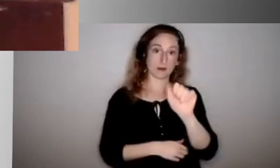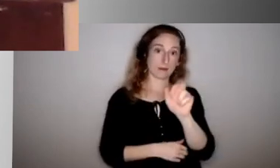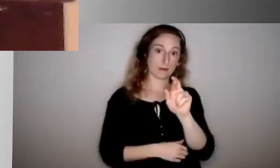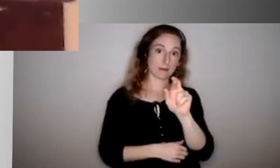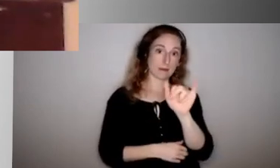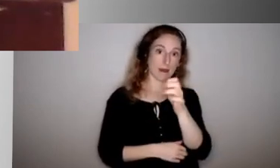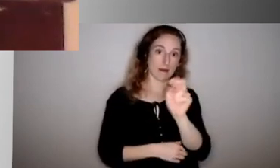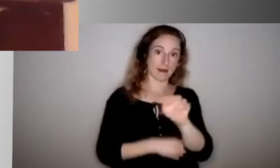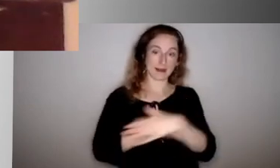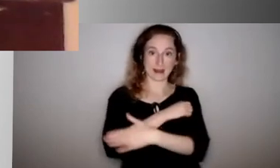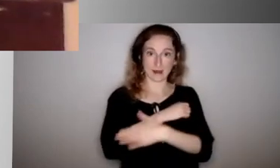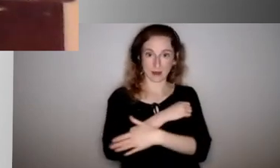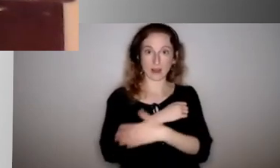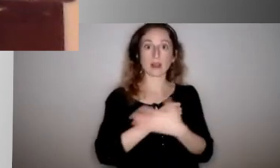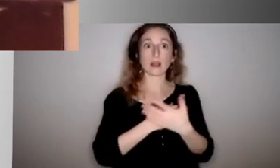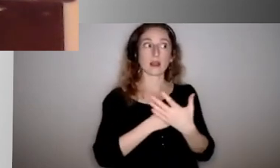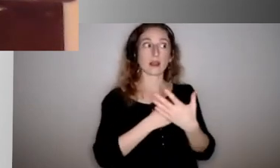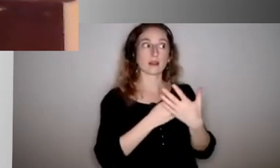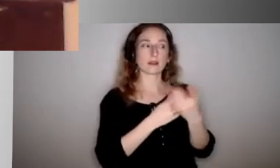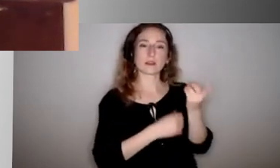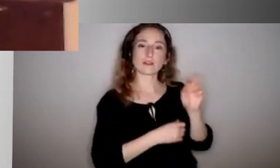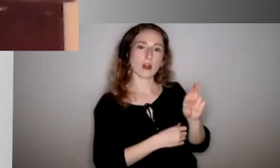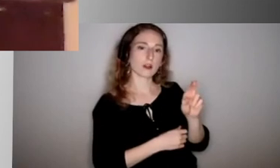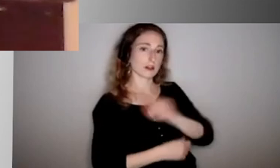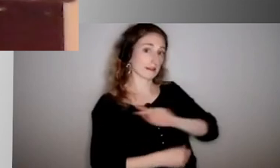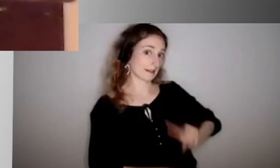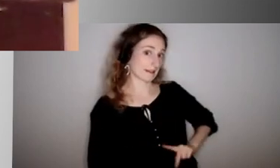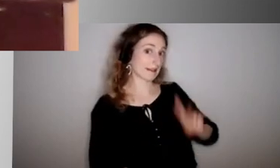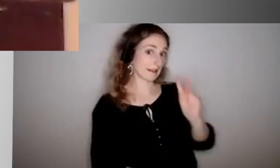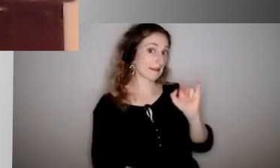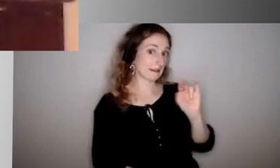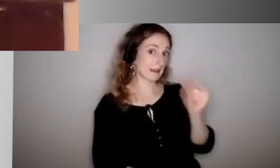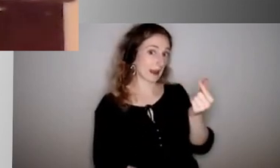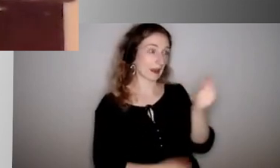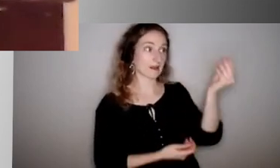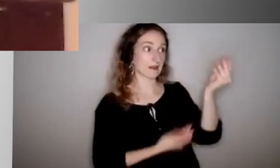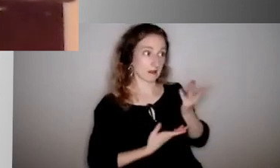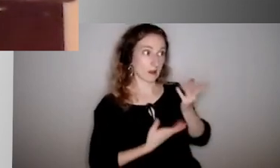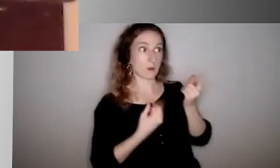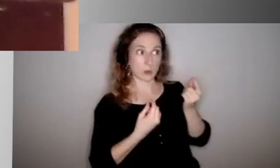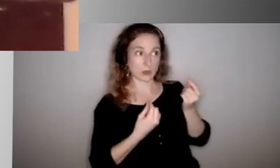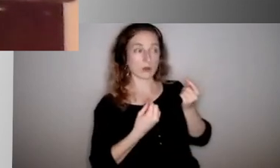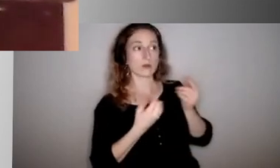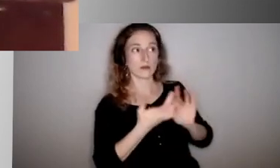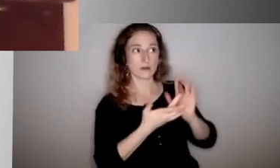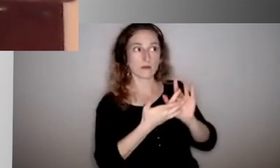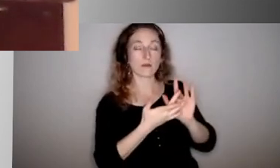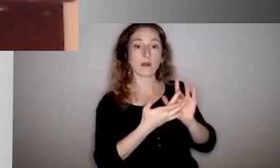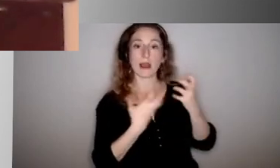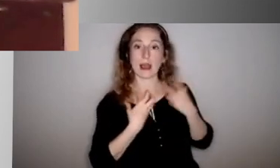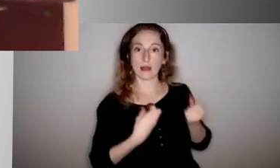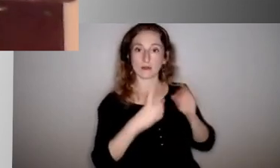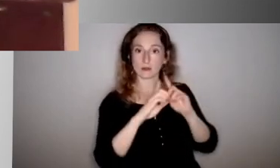informed us to what our procedures are, and that's to work directly with Marion County Health Department to do that contact tracing. They are